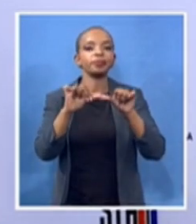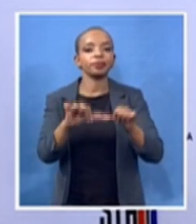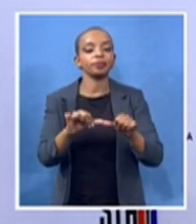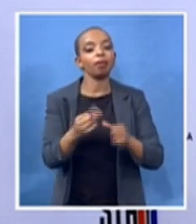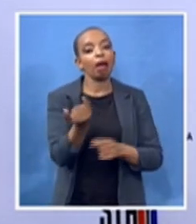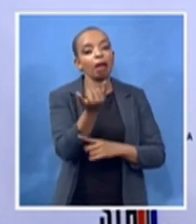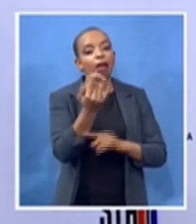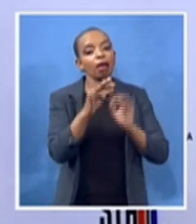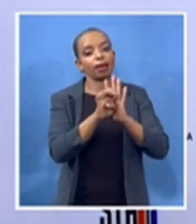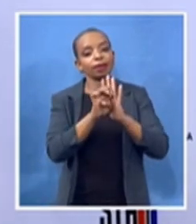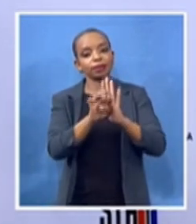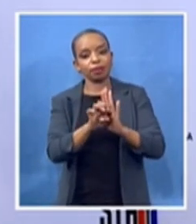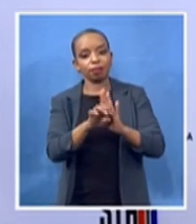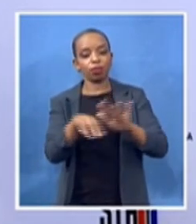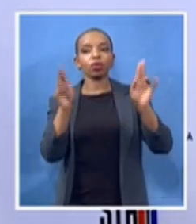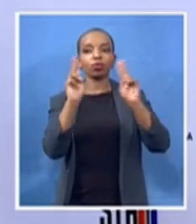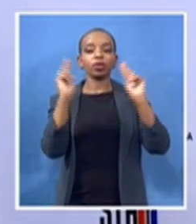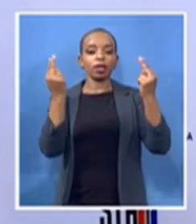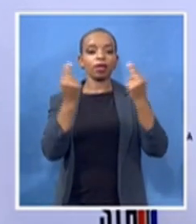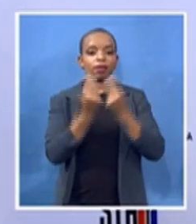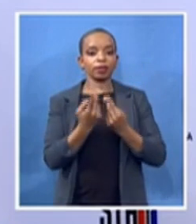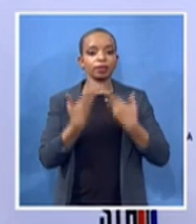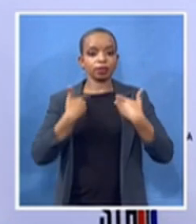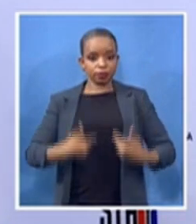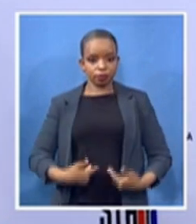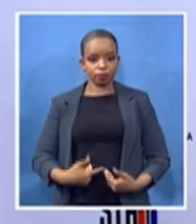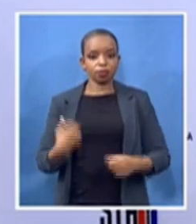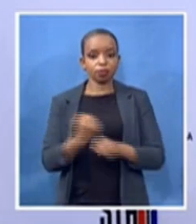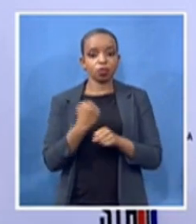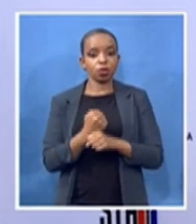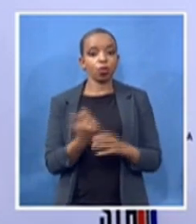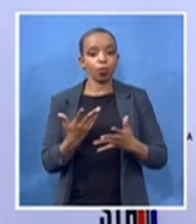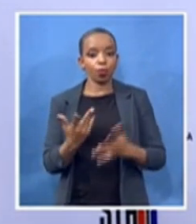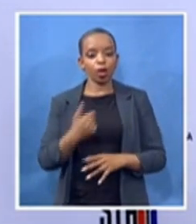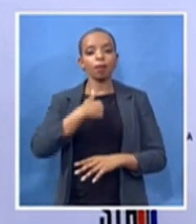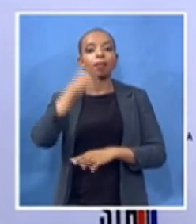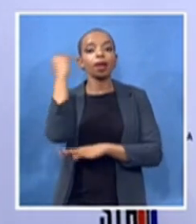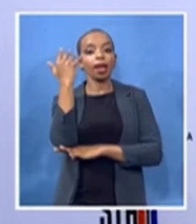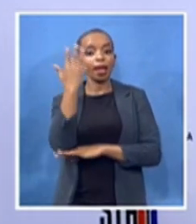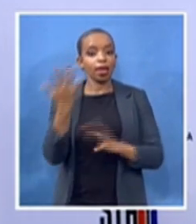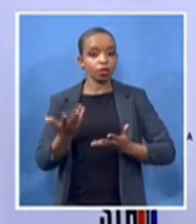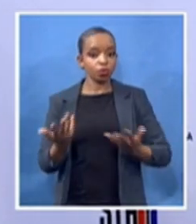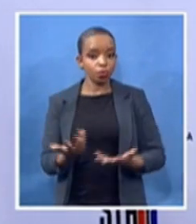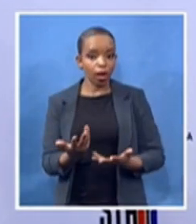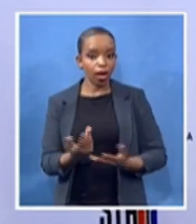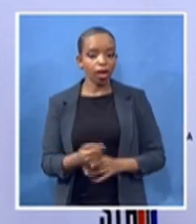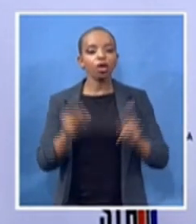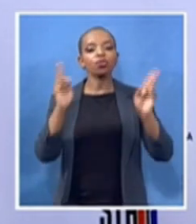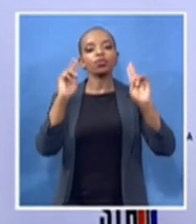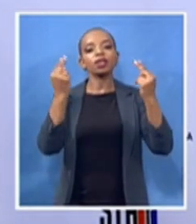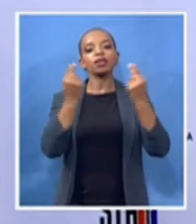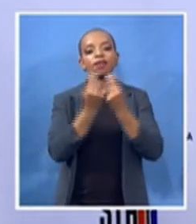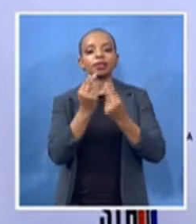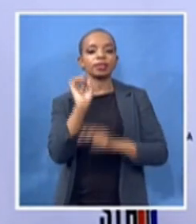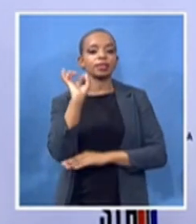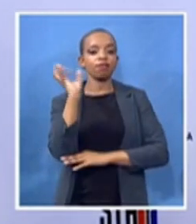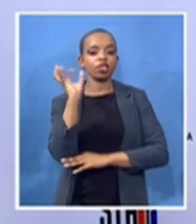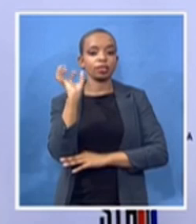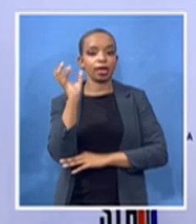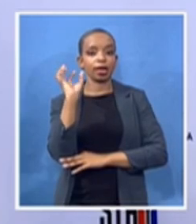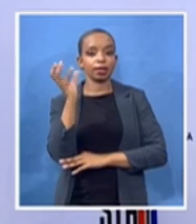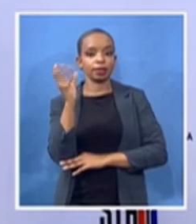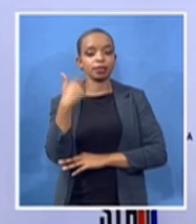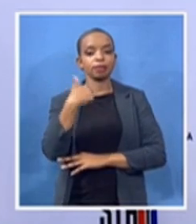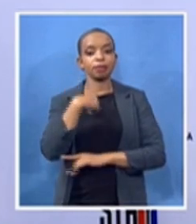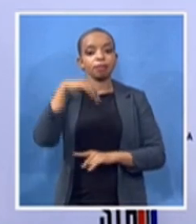um work where i lecture the university of the free state i recently found out that the kwakwa campus has a residence named